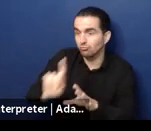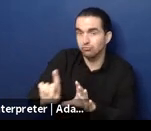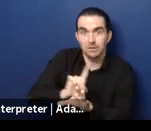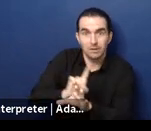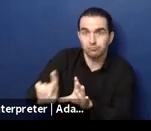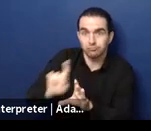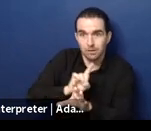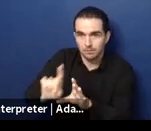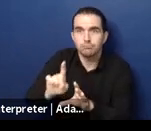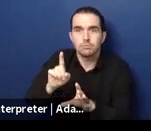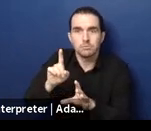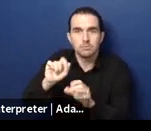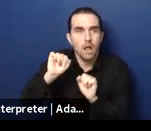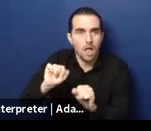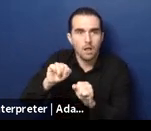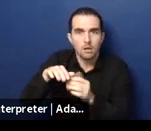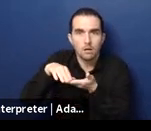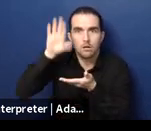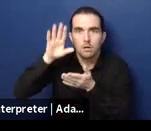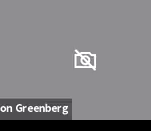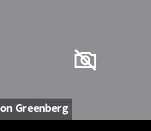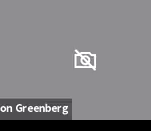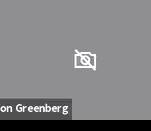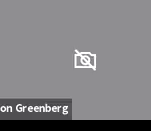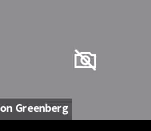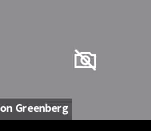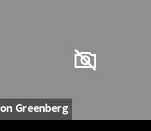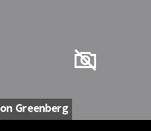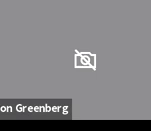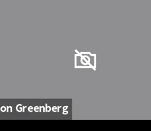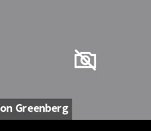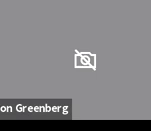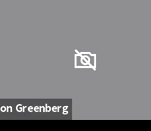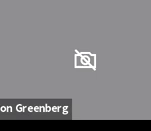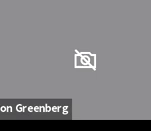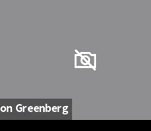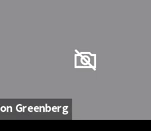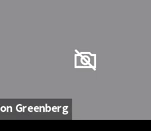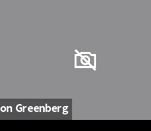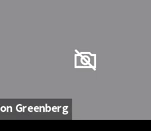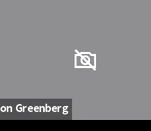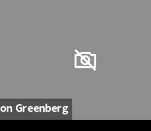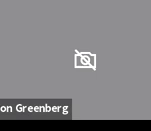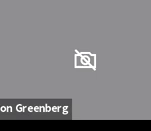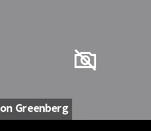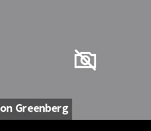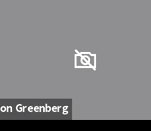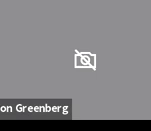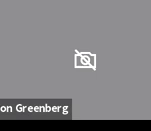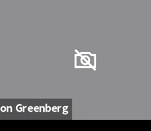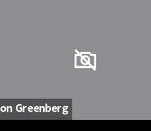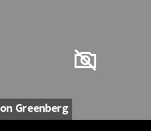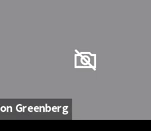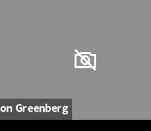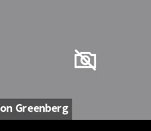in their responsiveness to local need. Emphasis on pilots, really trying to get more sustainable work